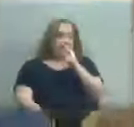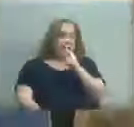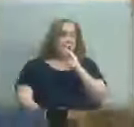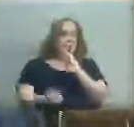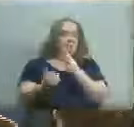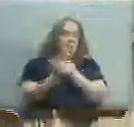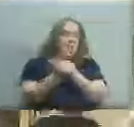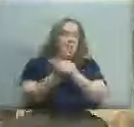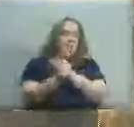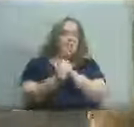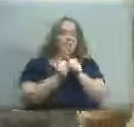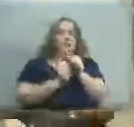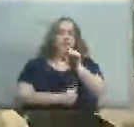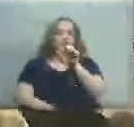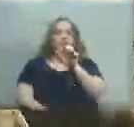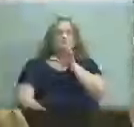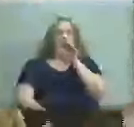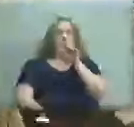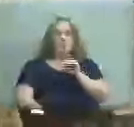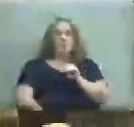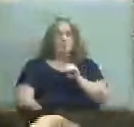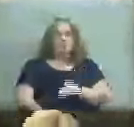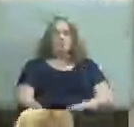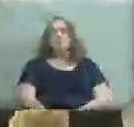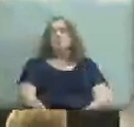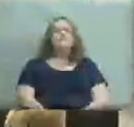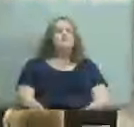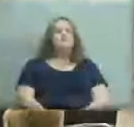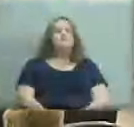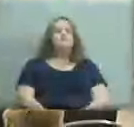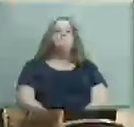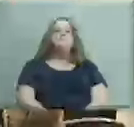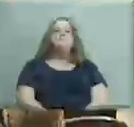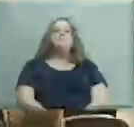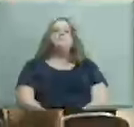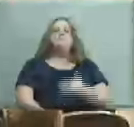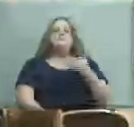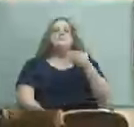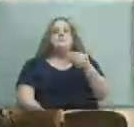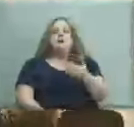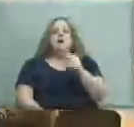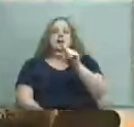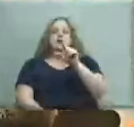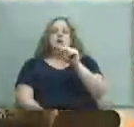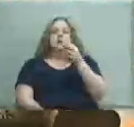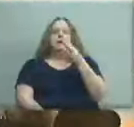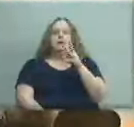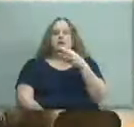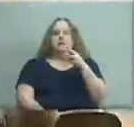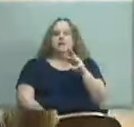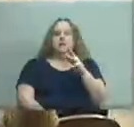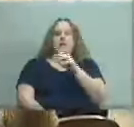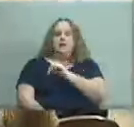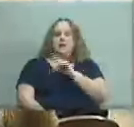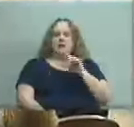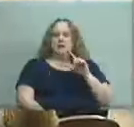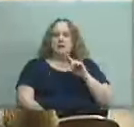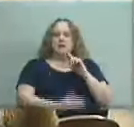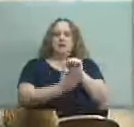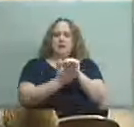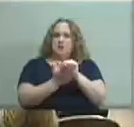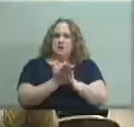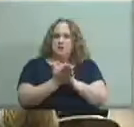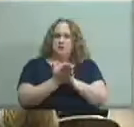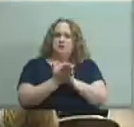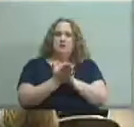um next we have a review of the 2016 legislative agenda and um we